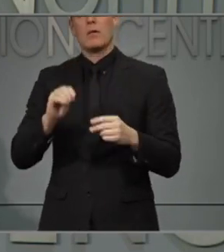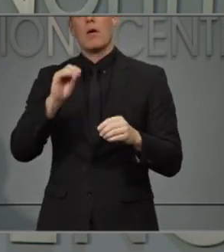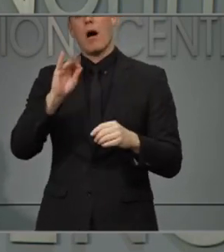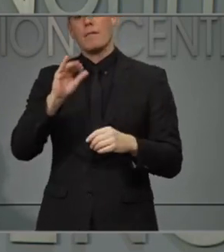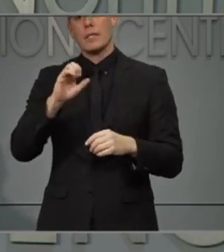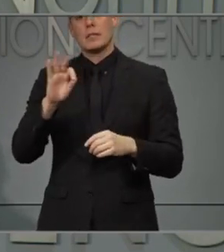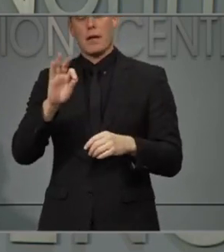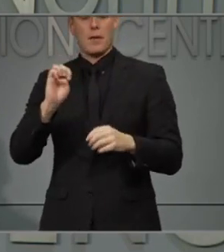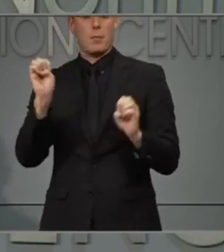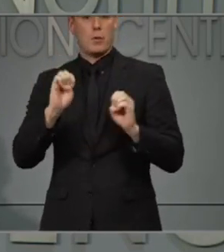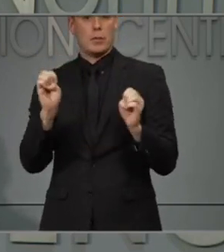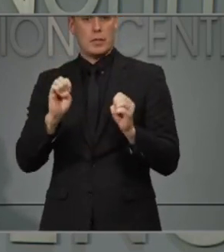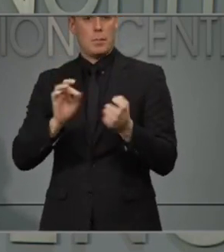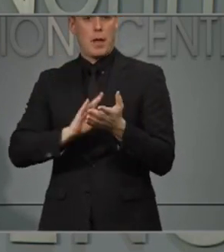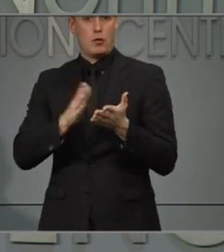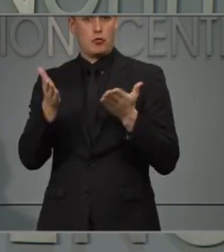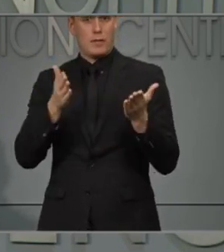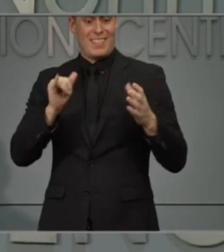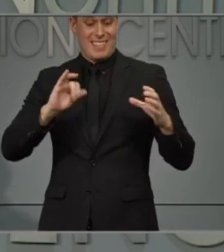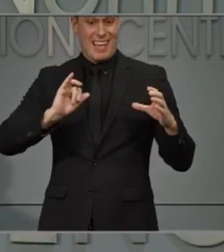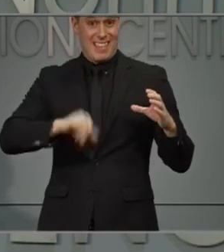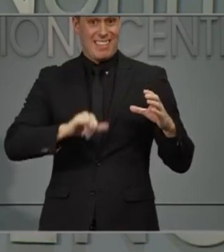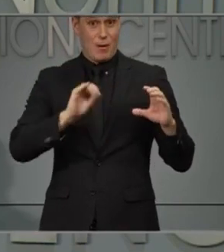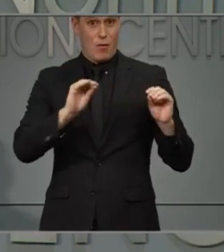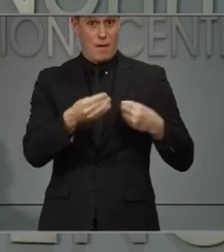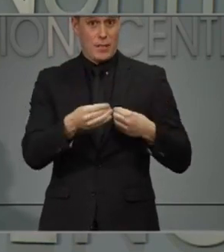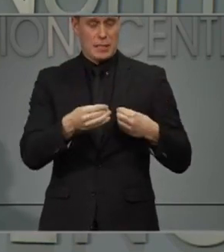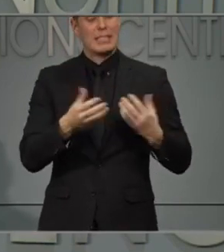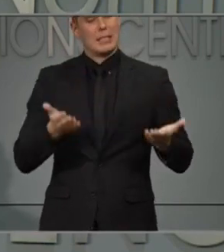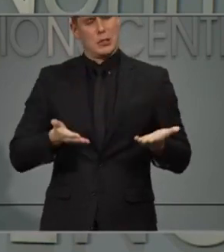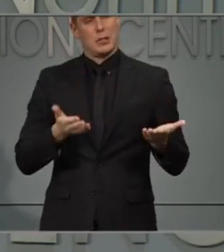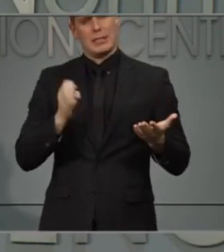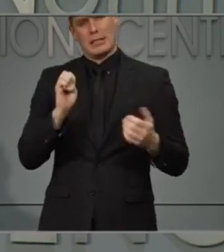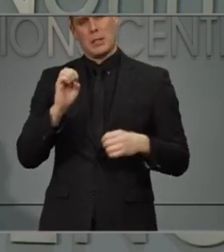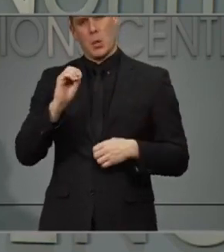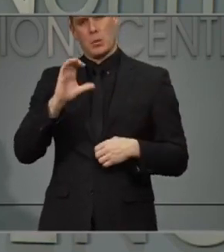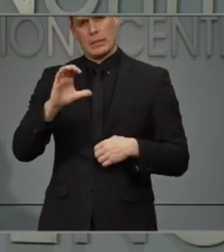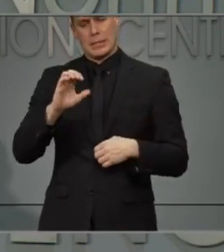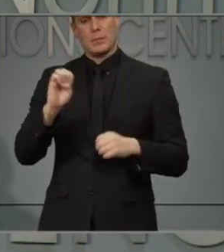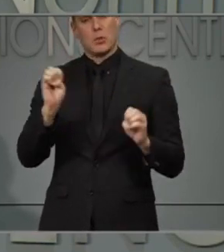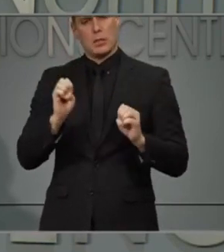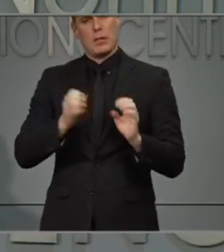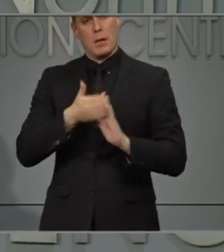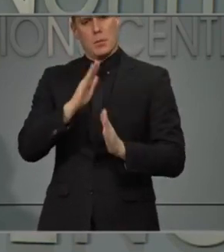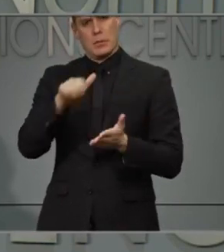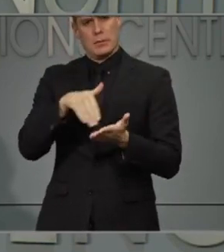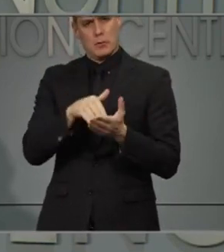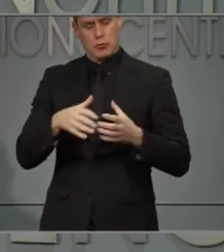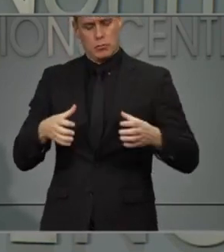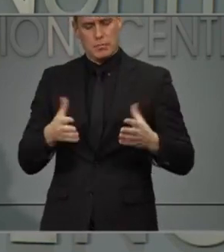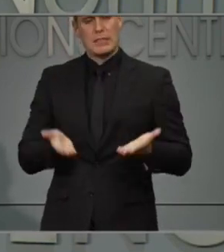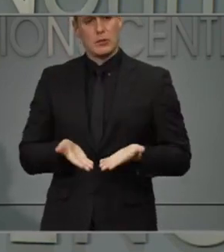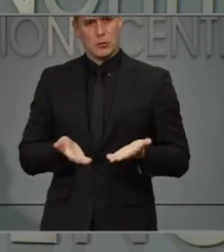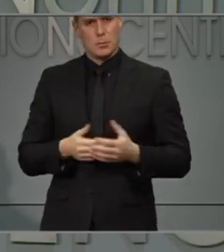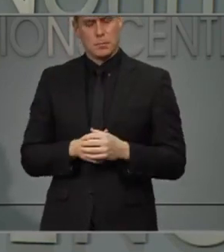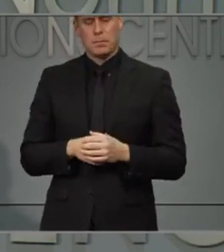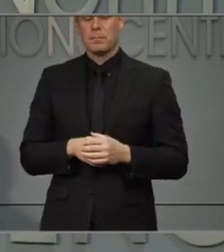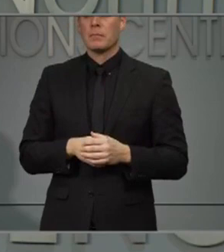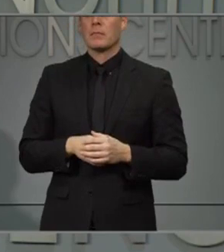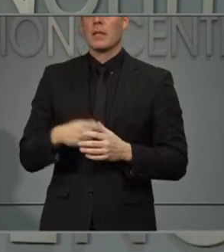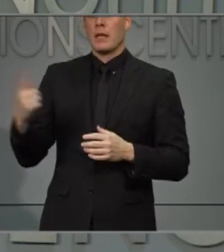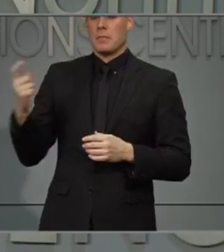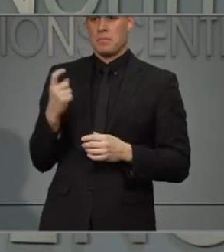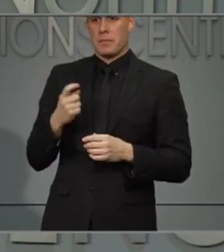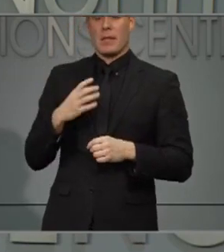emergency medical services that's co-located with us here at the EOC and the request for PPE coming